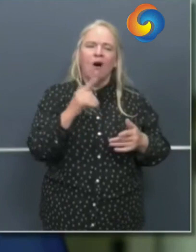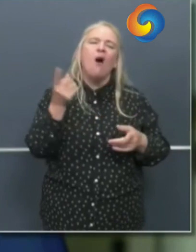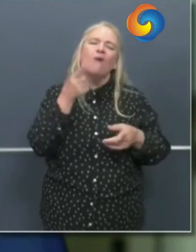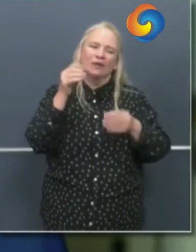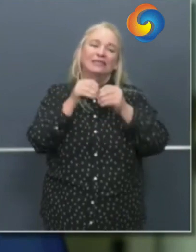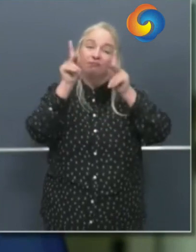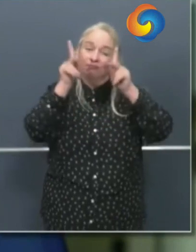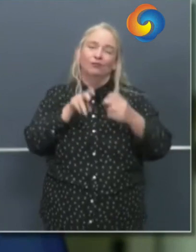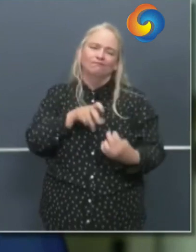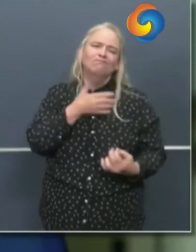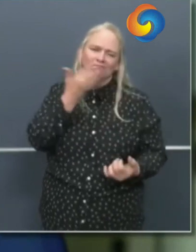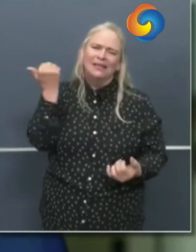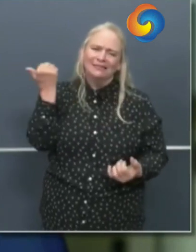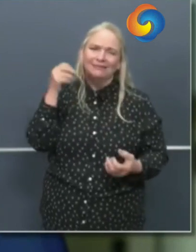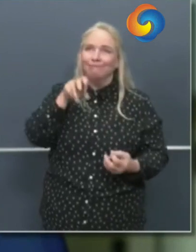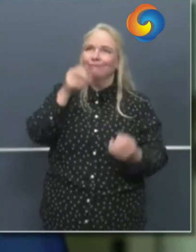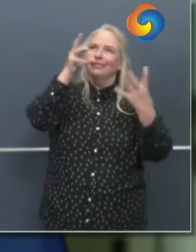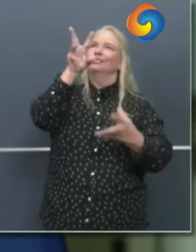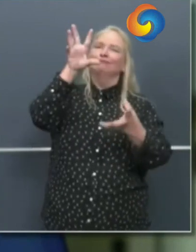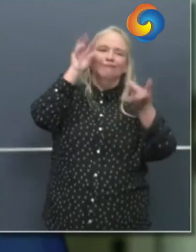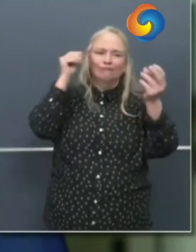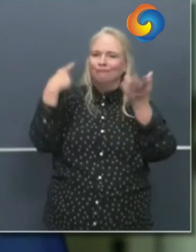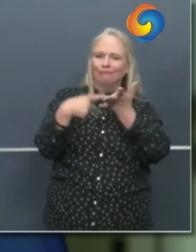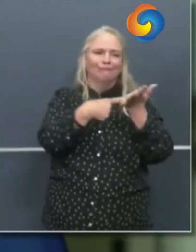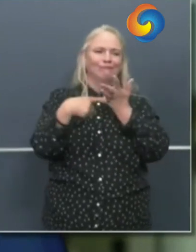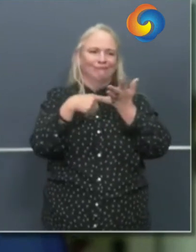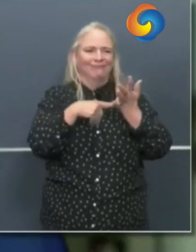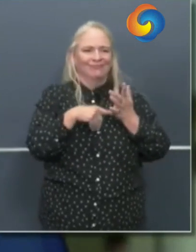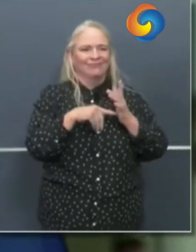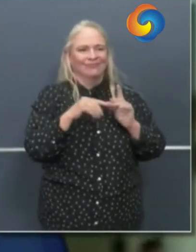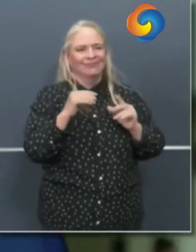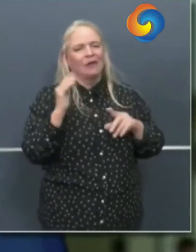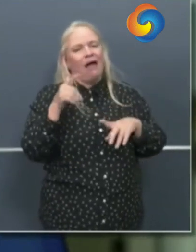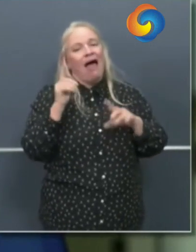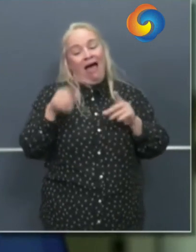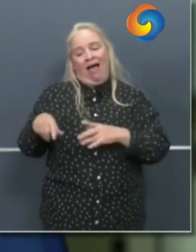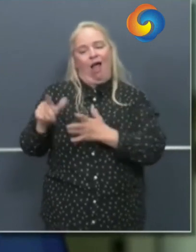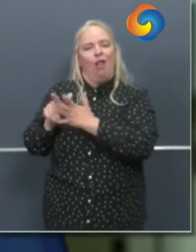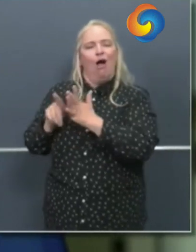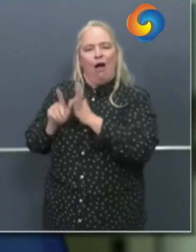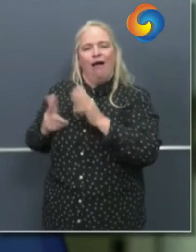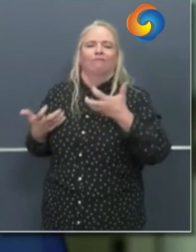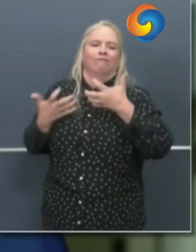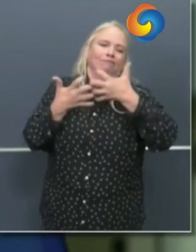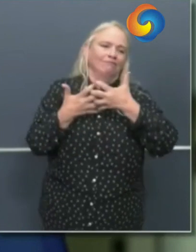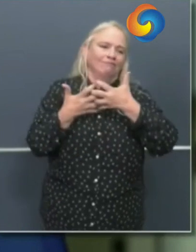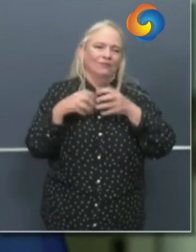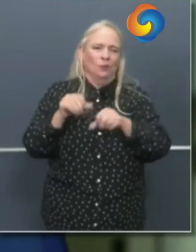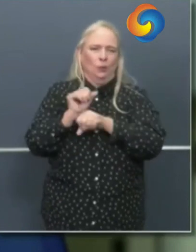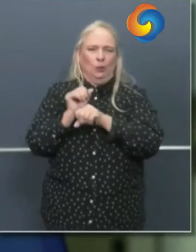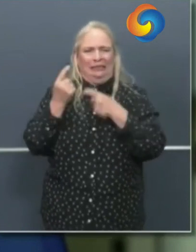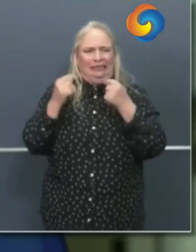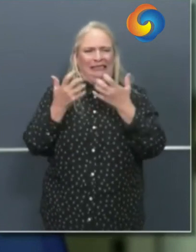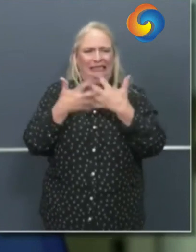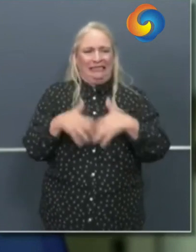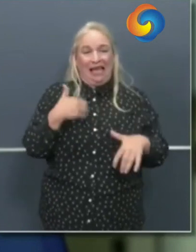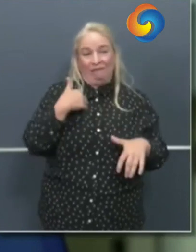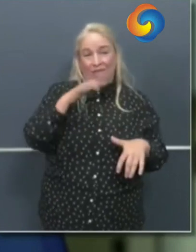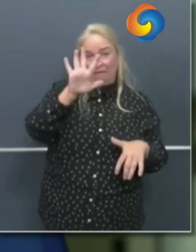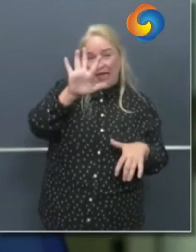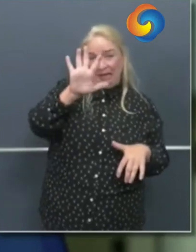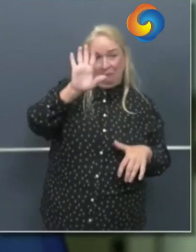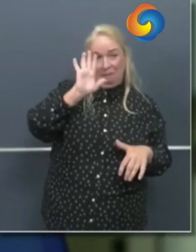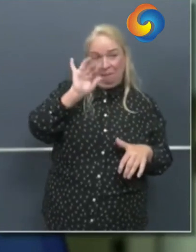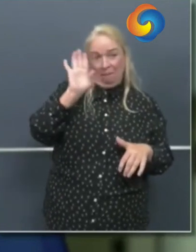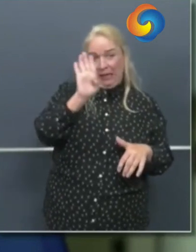in our statutory language in the approved budget by the way that includes five billion dollars for learning loss and